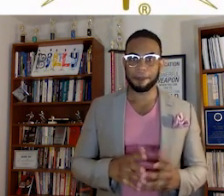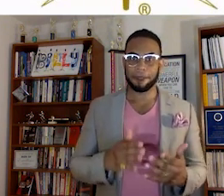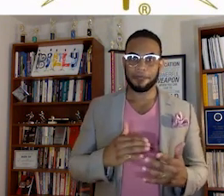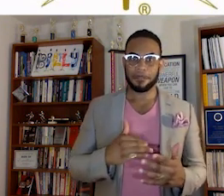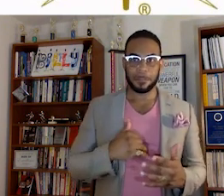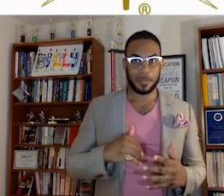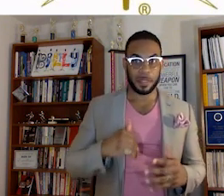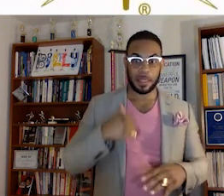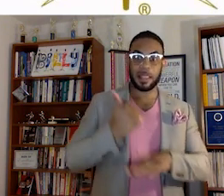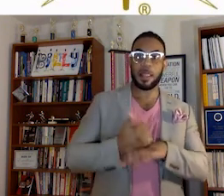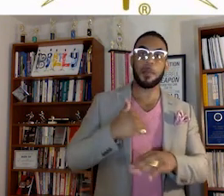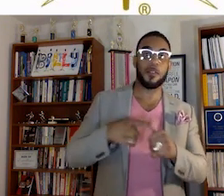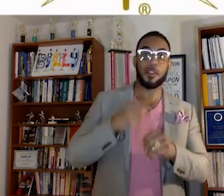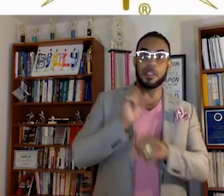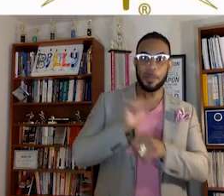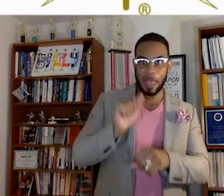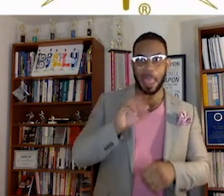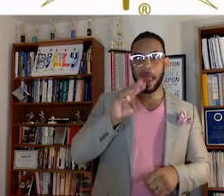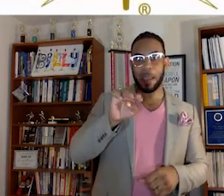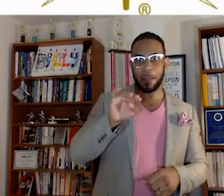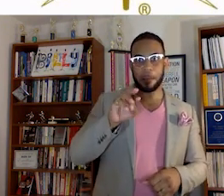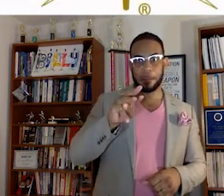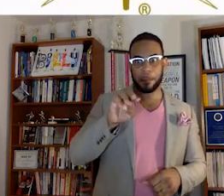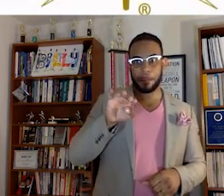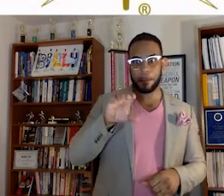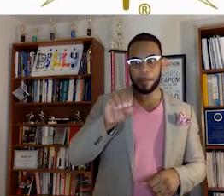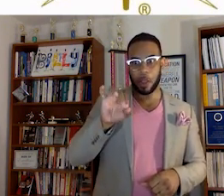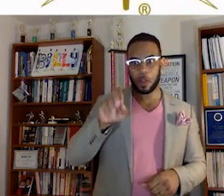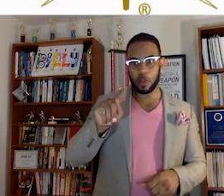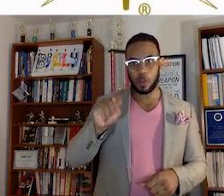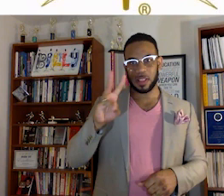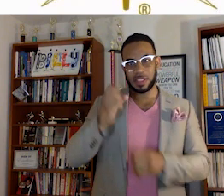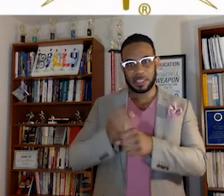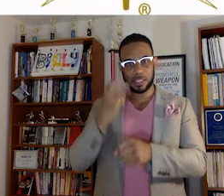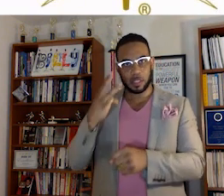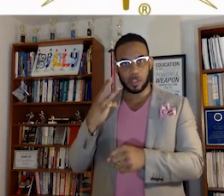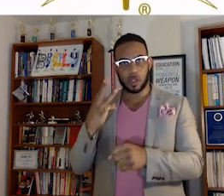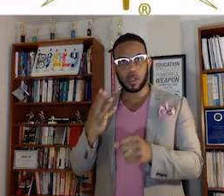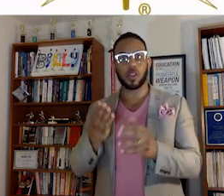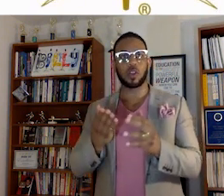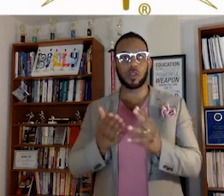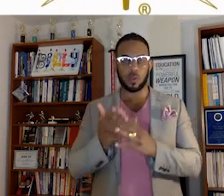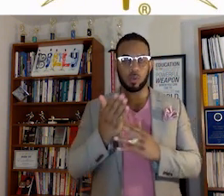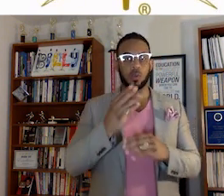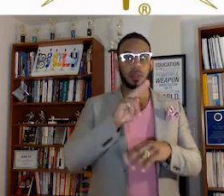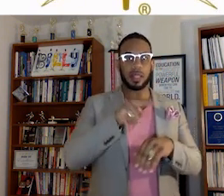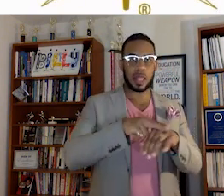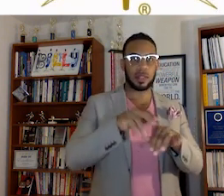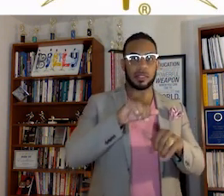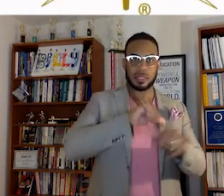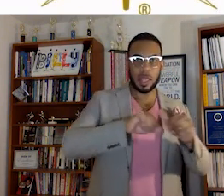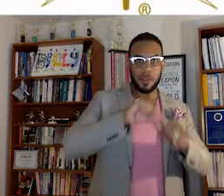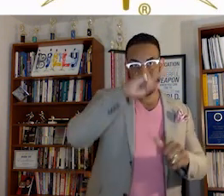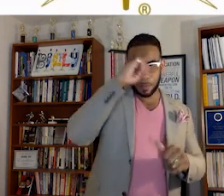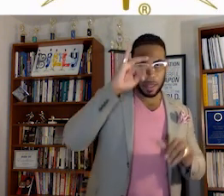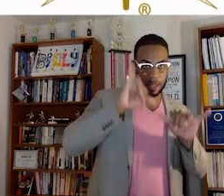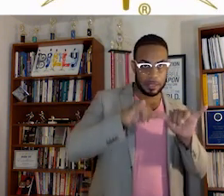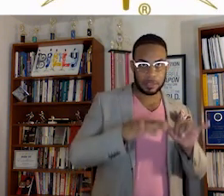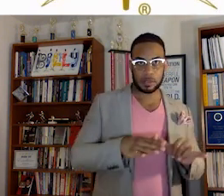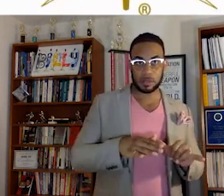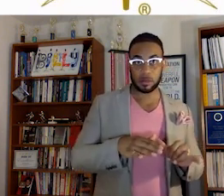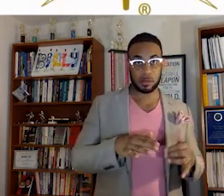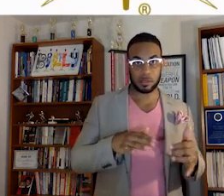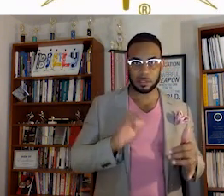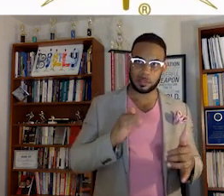my first job at Microsoft six years ago through an organization called the National Society of Black Engineers. And